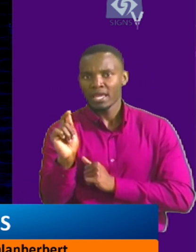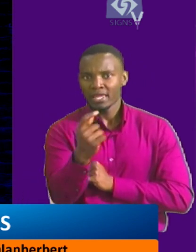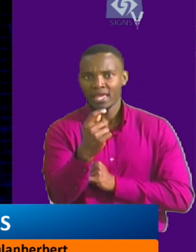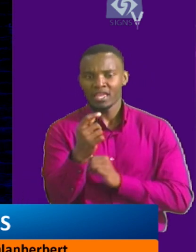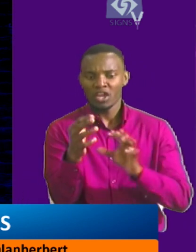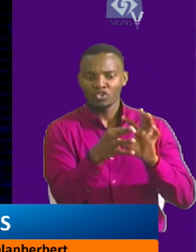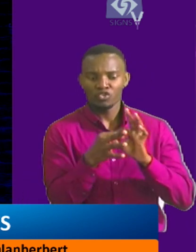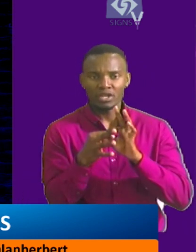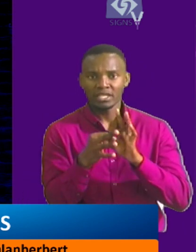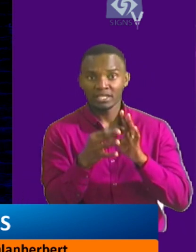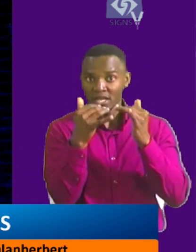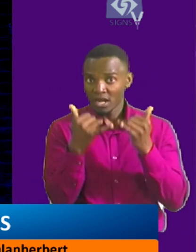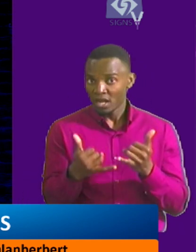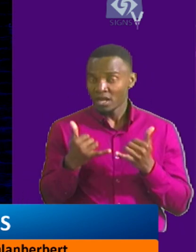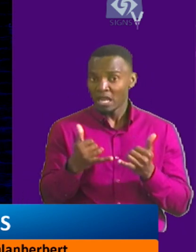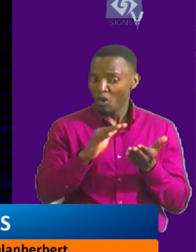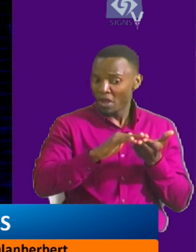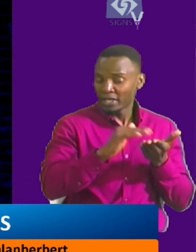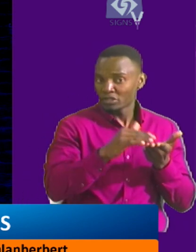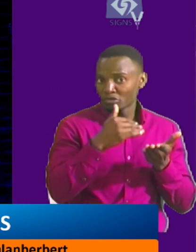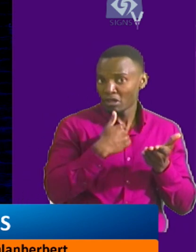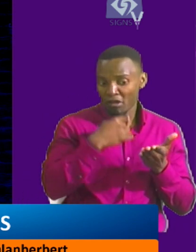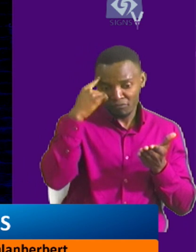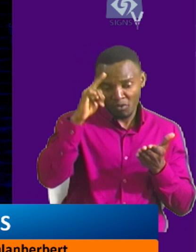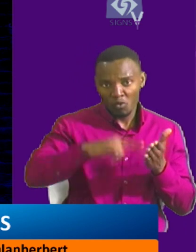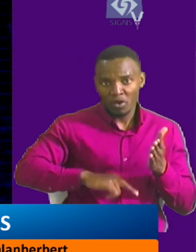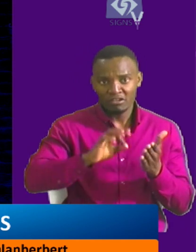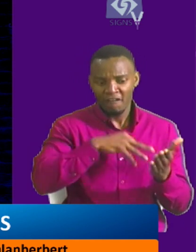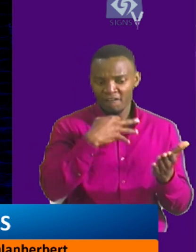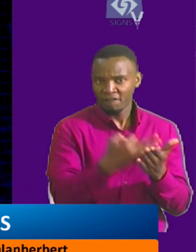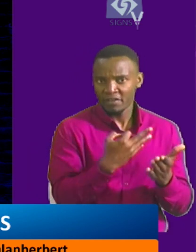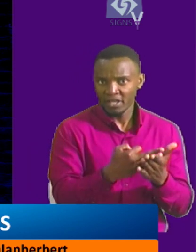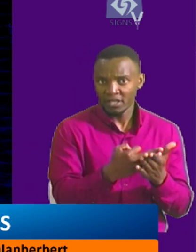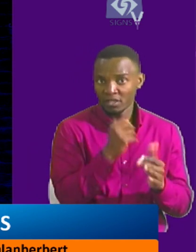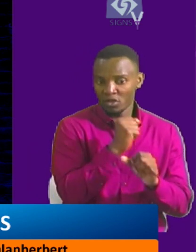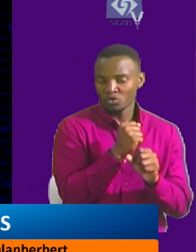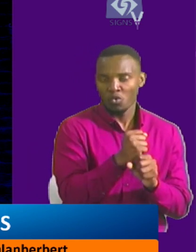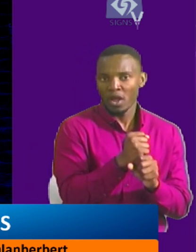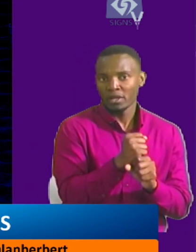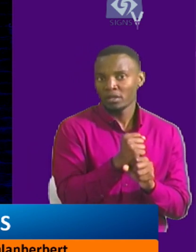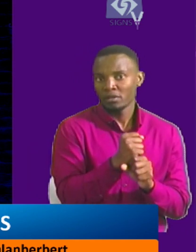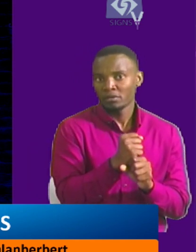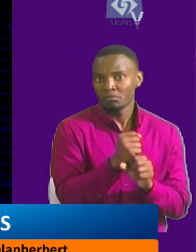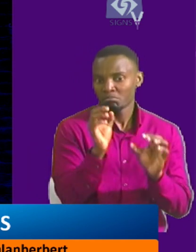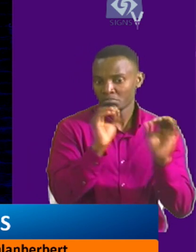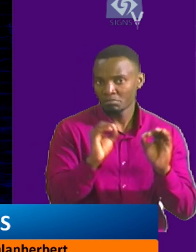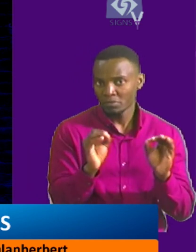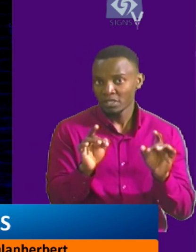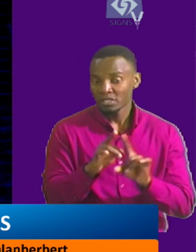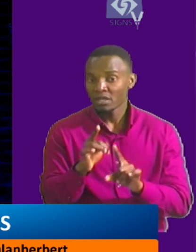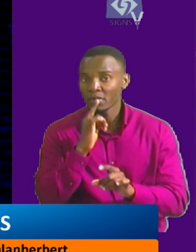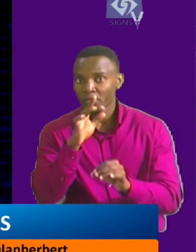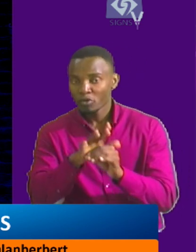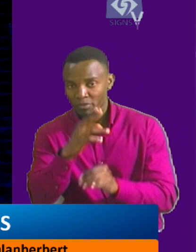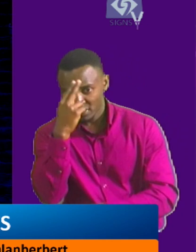there are no more excuses for failing to deliver to Kenyans. He once again assured the people of Narok that his